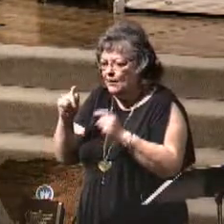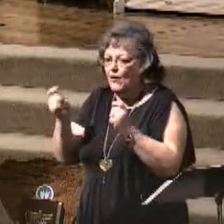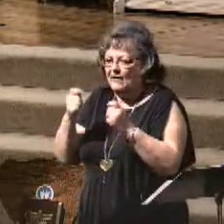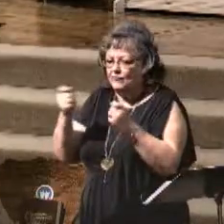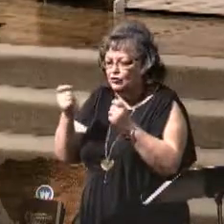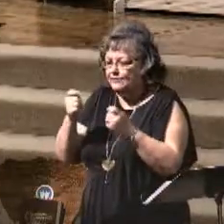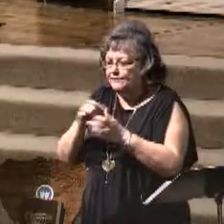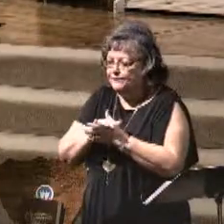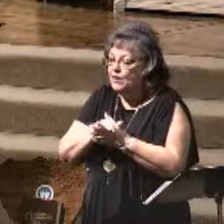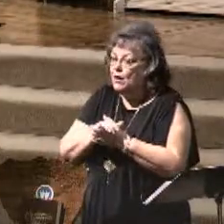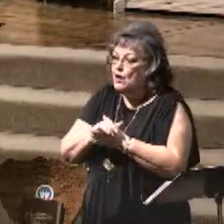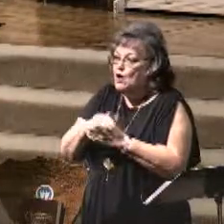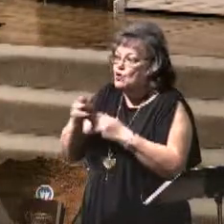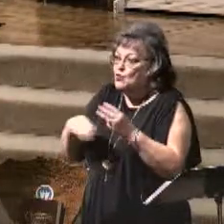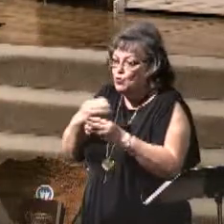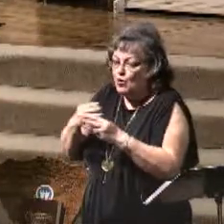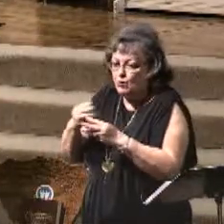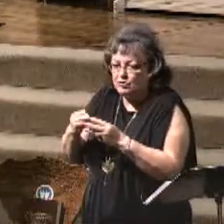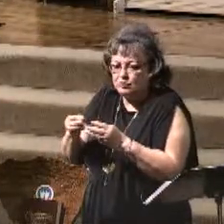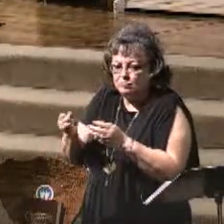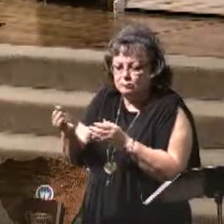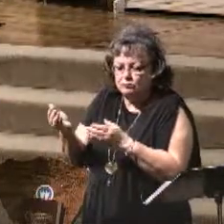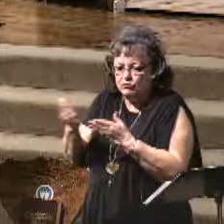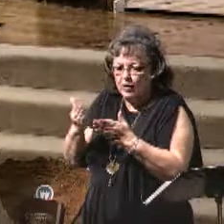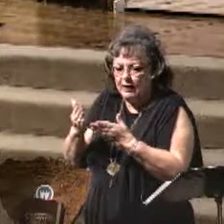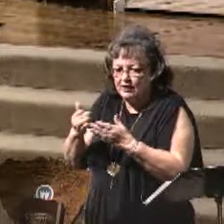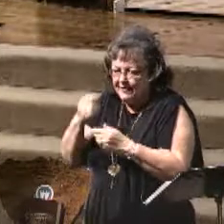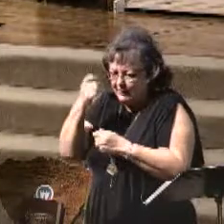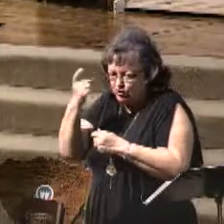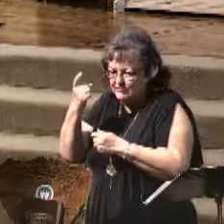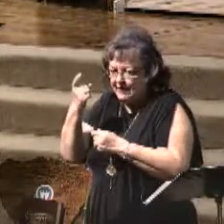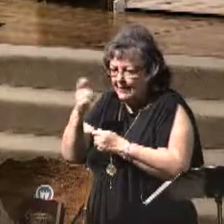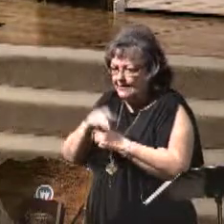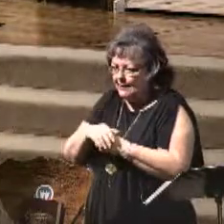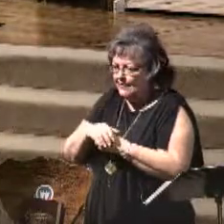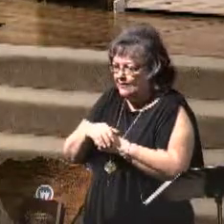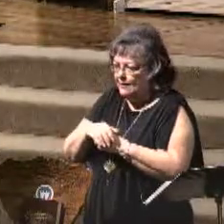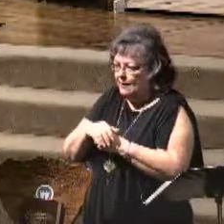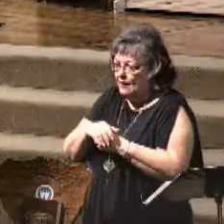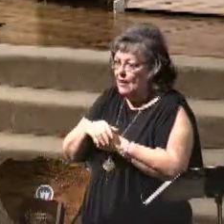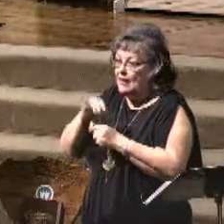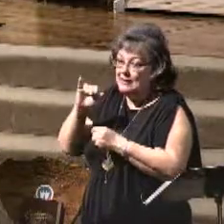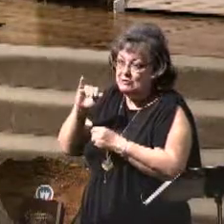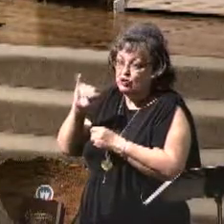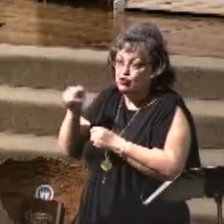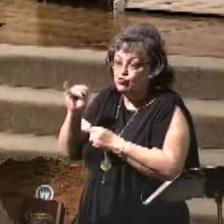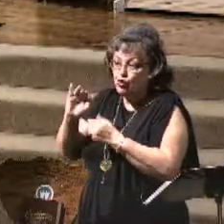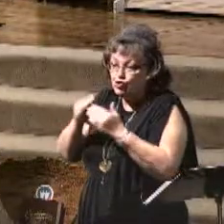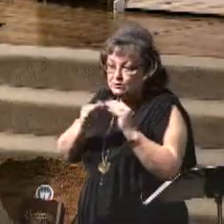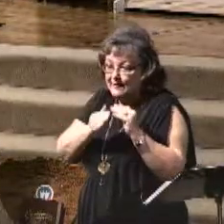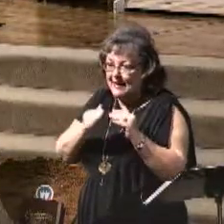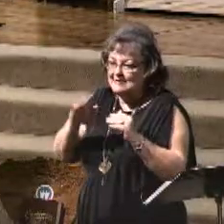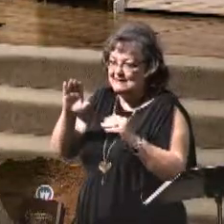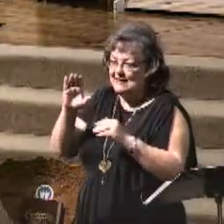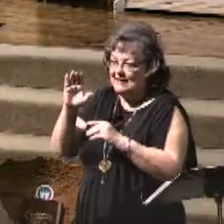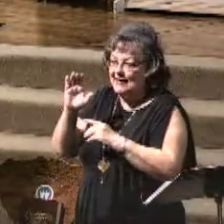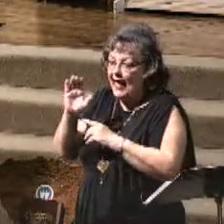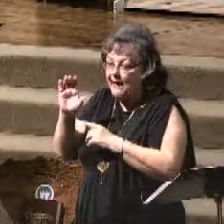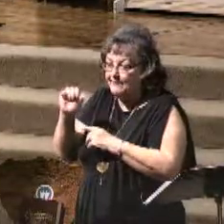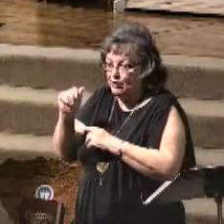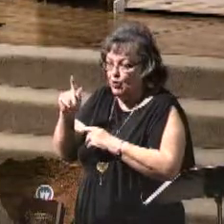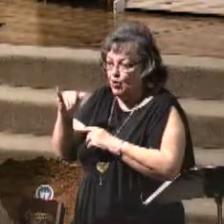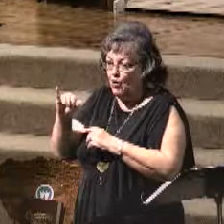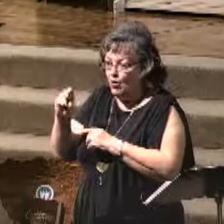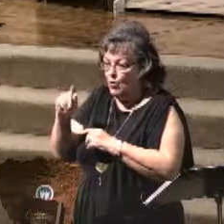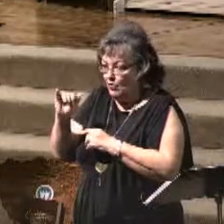that we are recognizing Jerusalem as the capital of Israel. And Jerusalem is the, is the